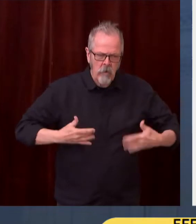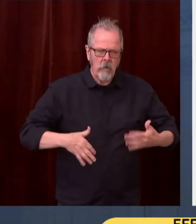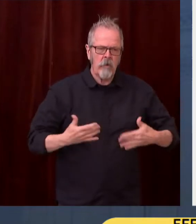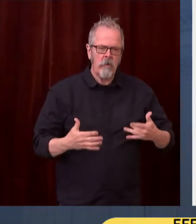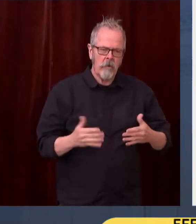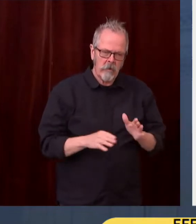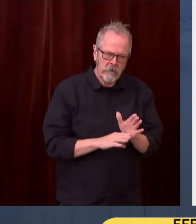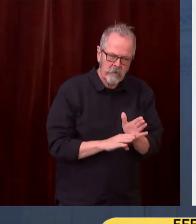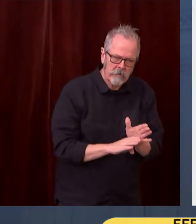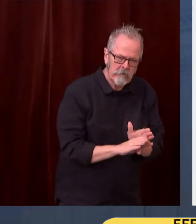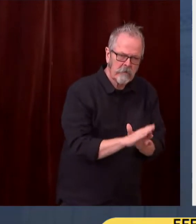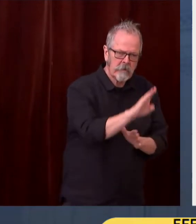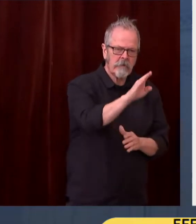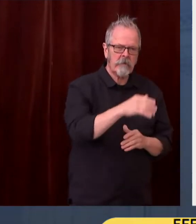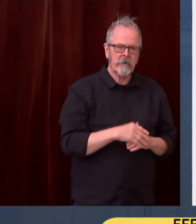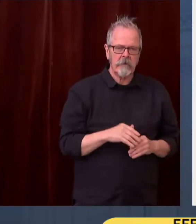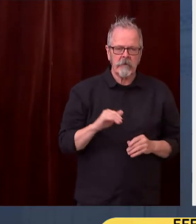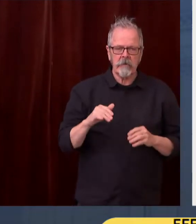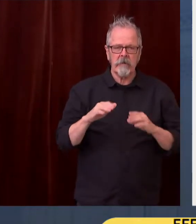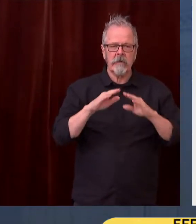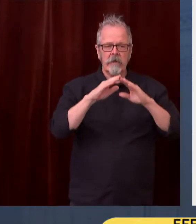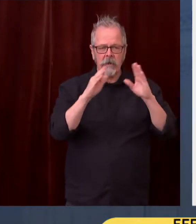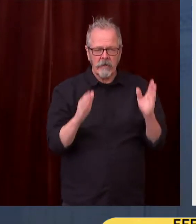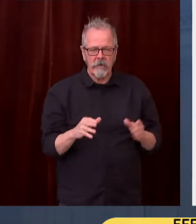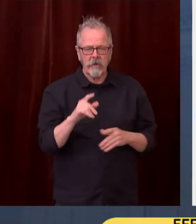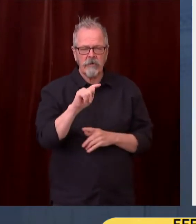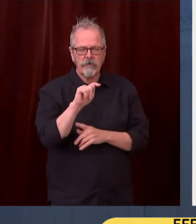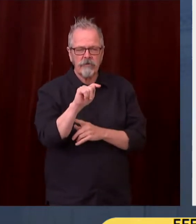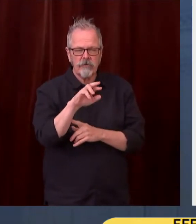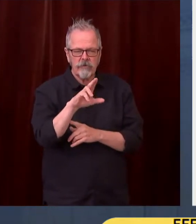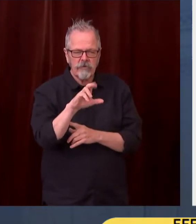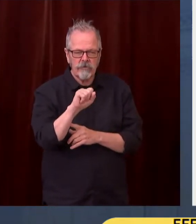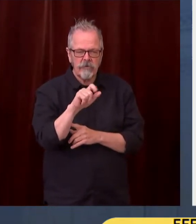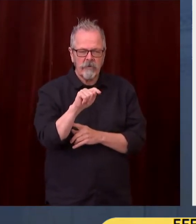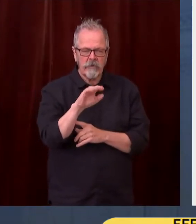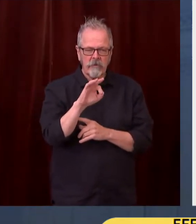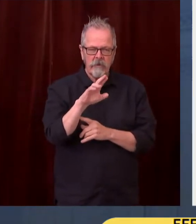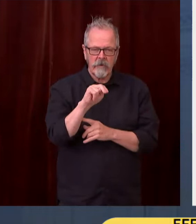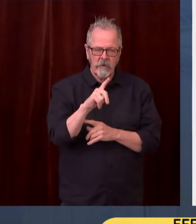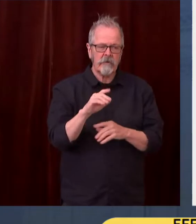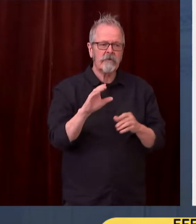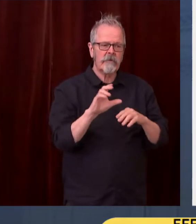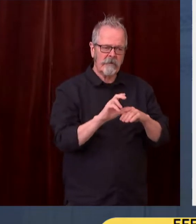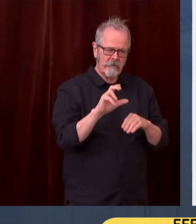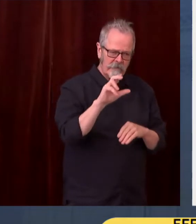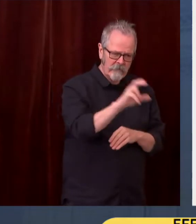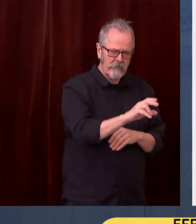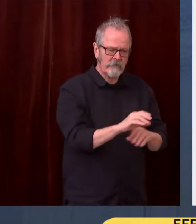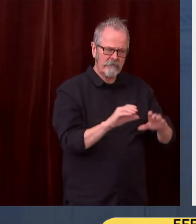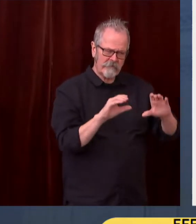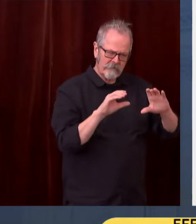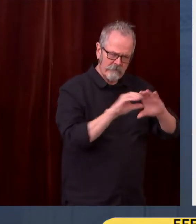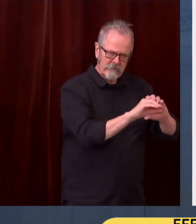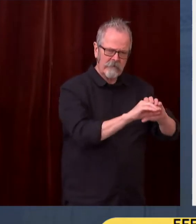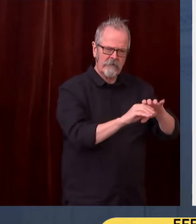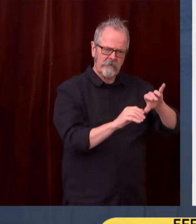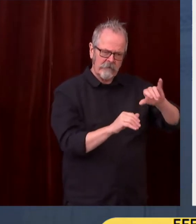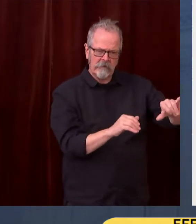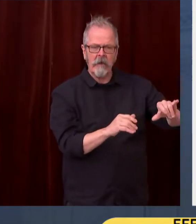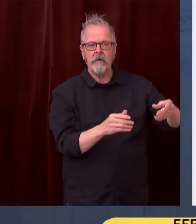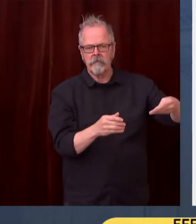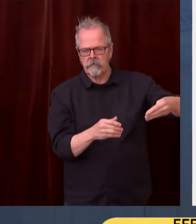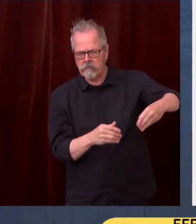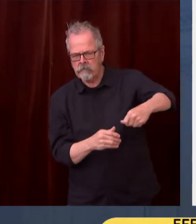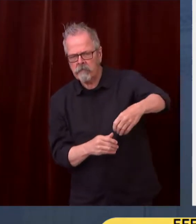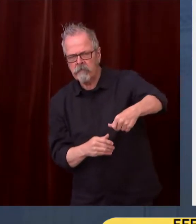-century pandemic. It needs a once-in-a-century response. We must not squander the opportunity given to